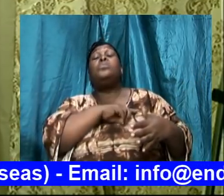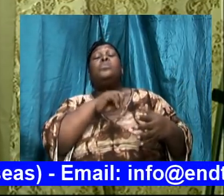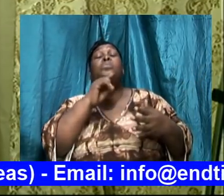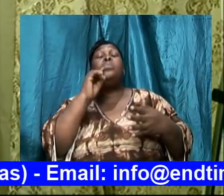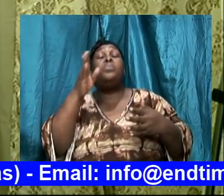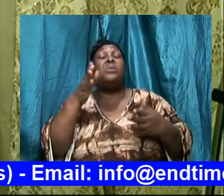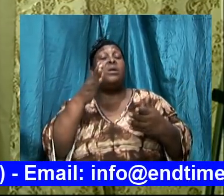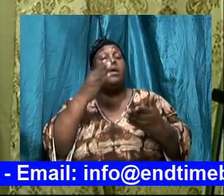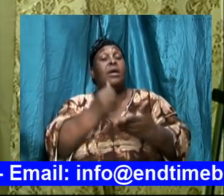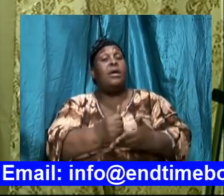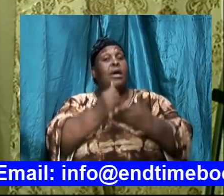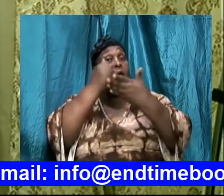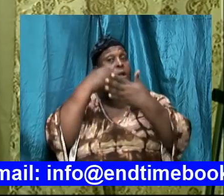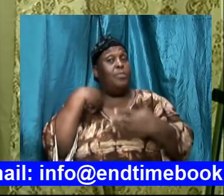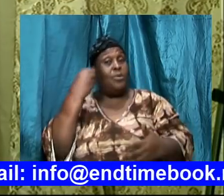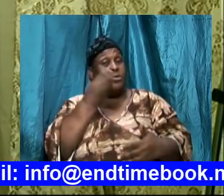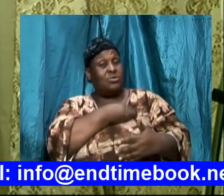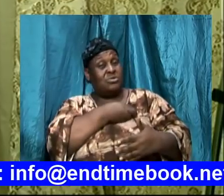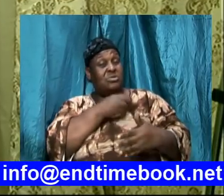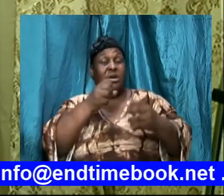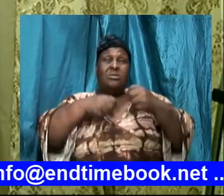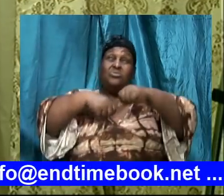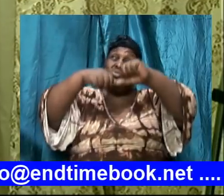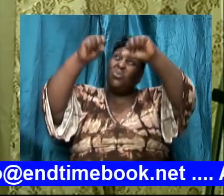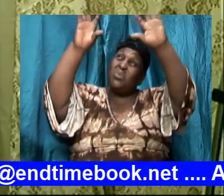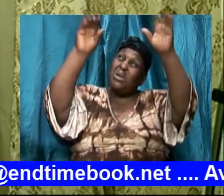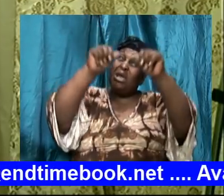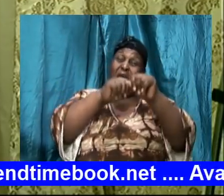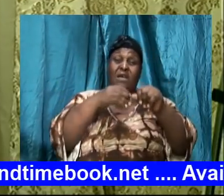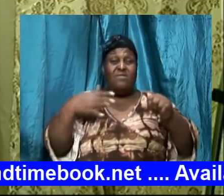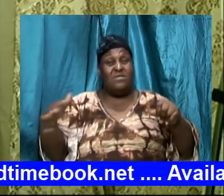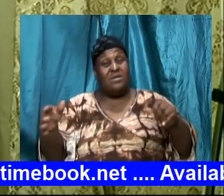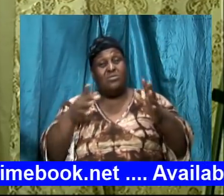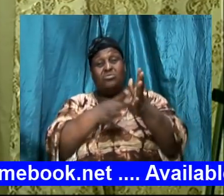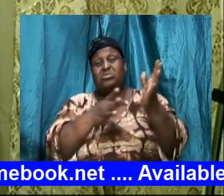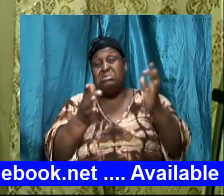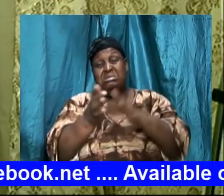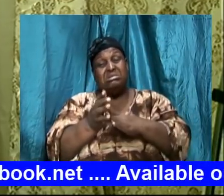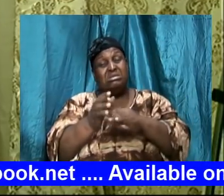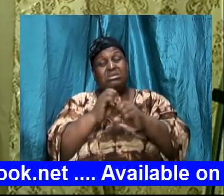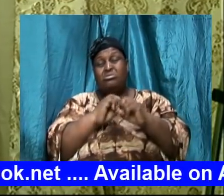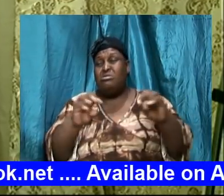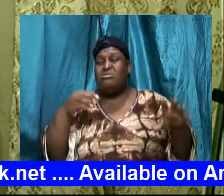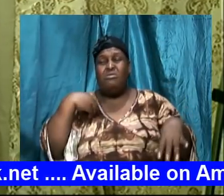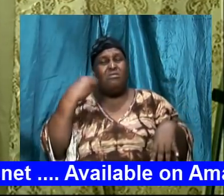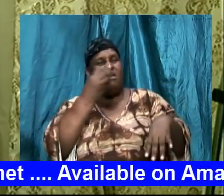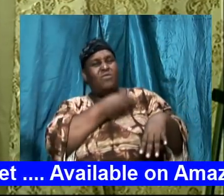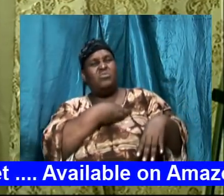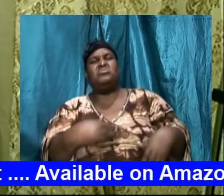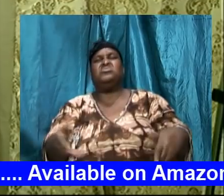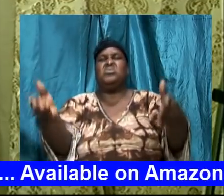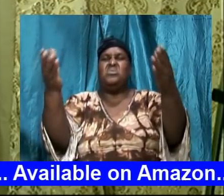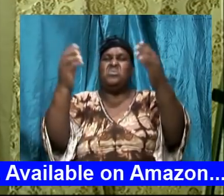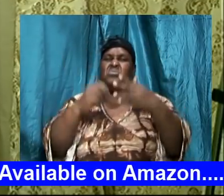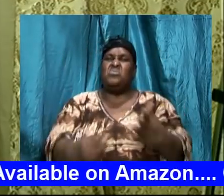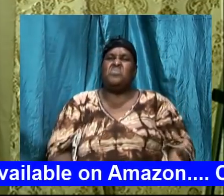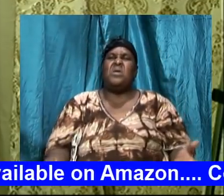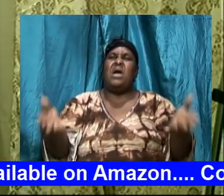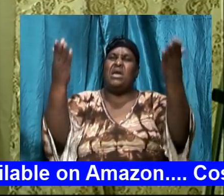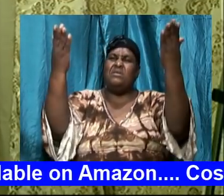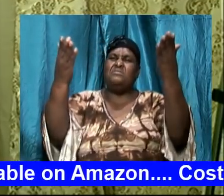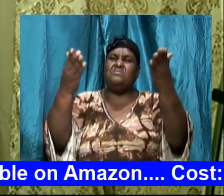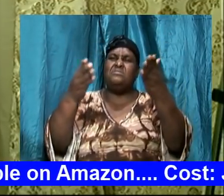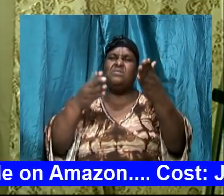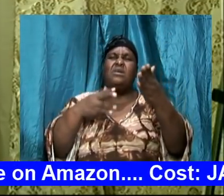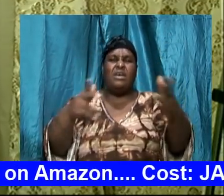submit and we surrender all to him none of us must get up and walk the same again in terms of how we